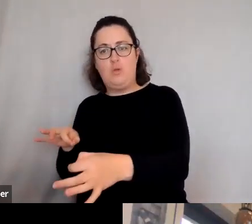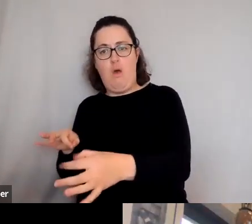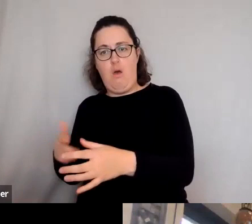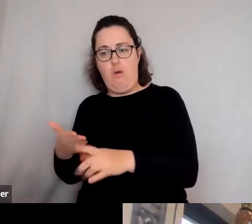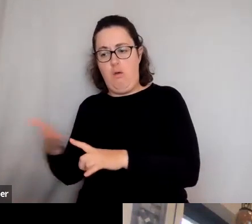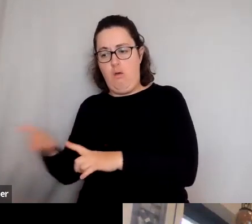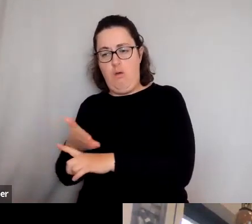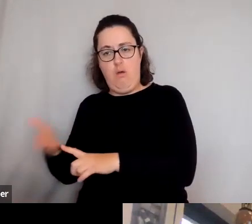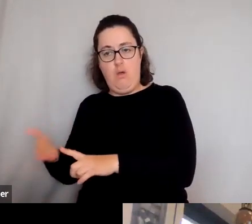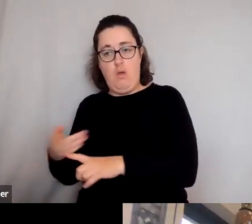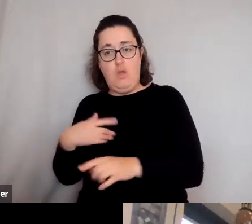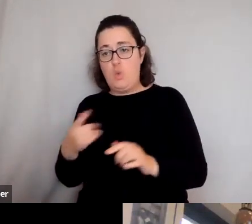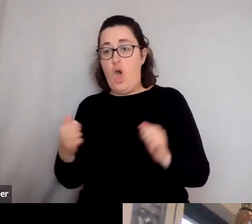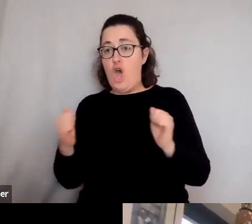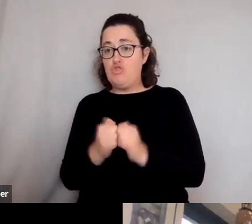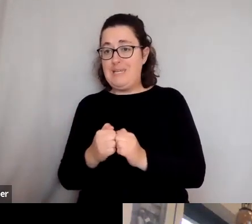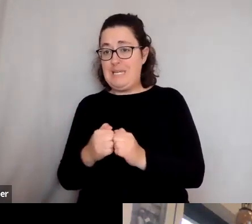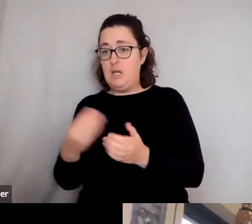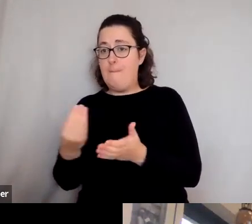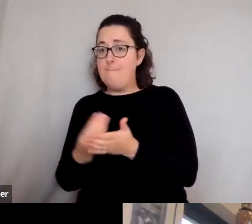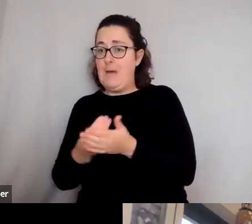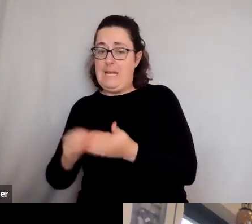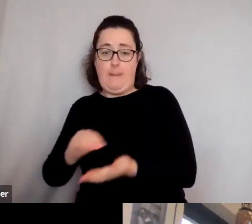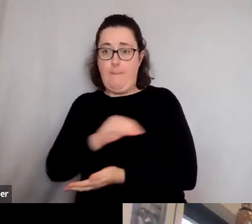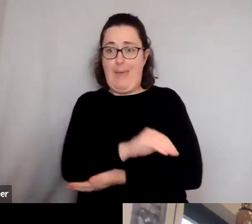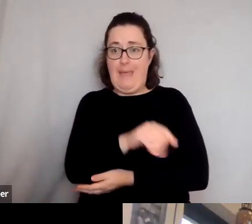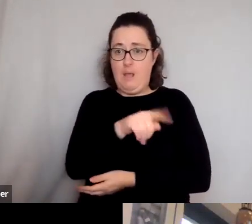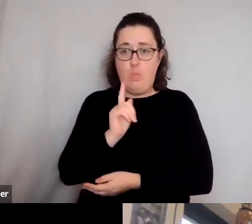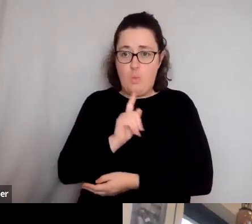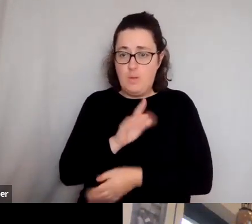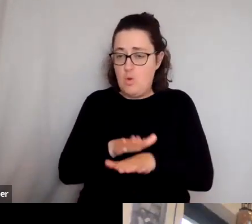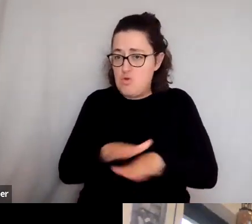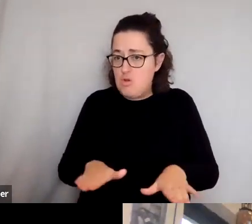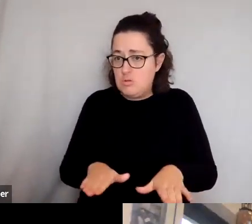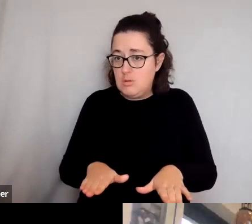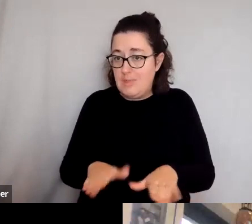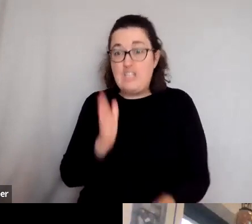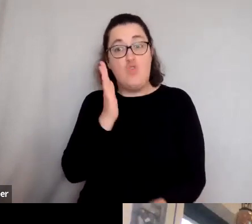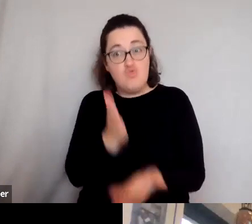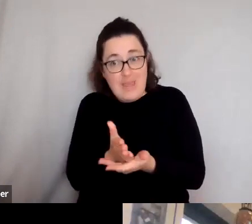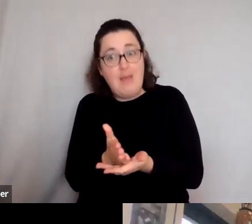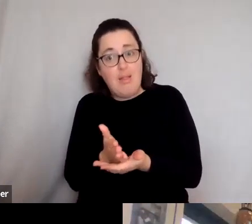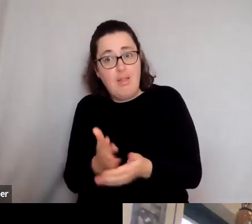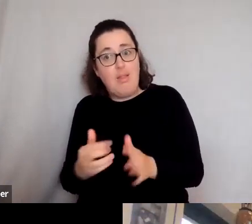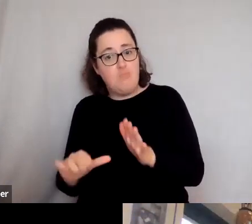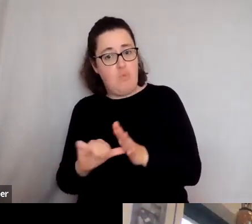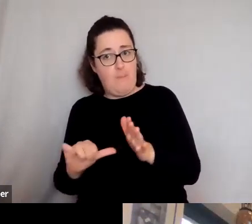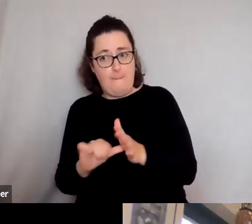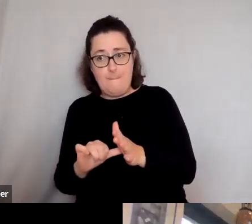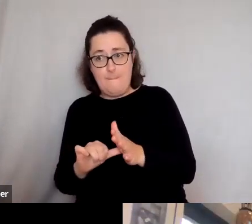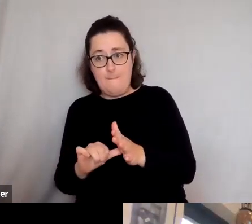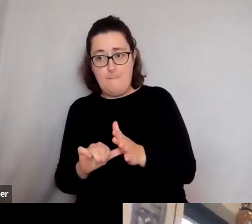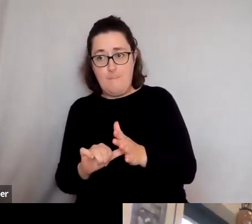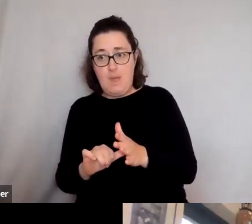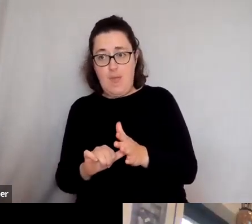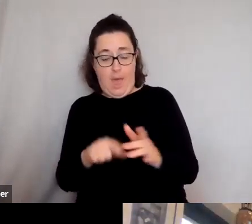compensated or not. Now, you know, that's right down to real life problems in the Roman Empire, and it goes right up to the